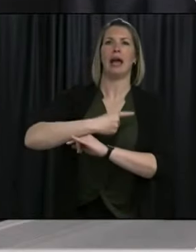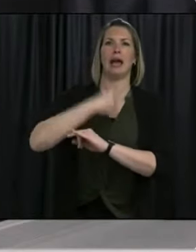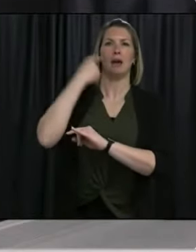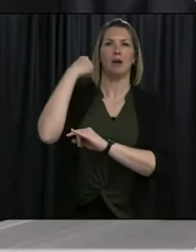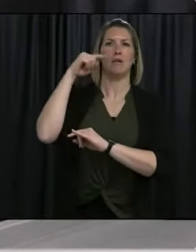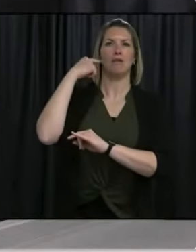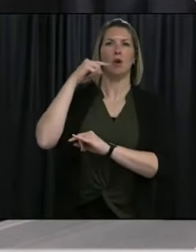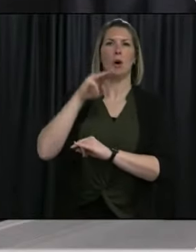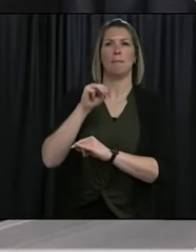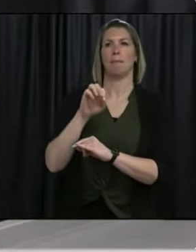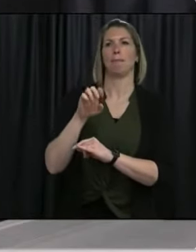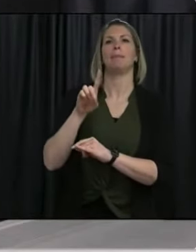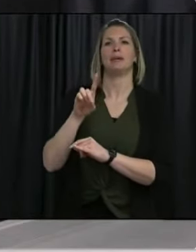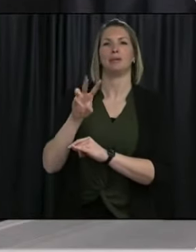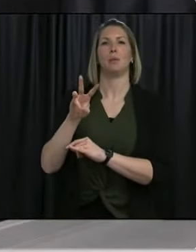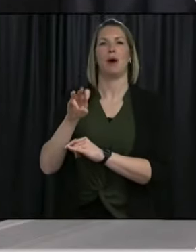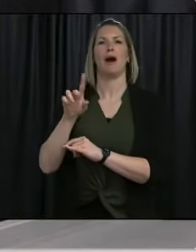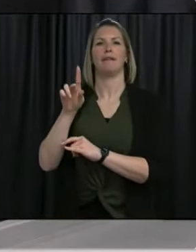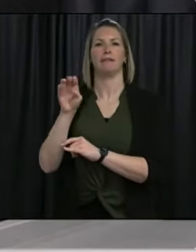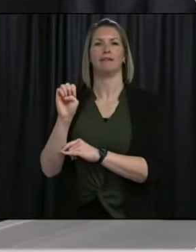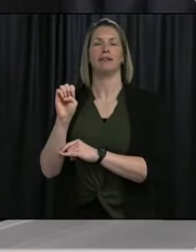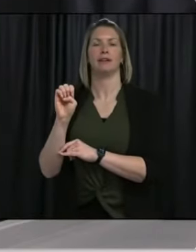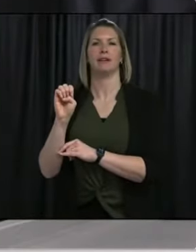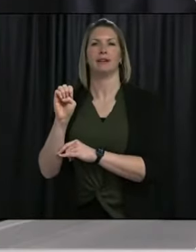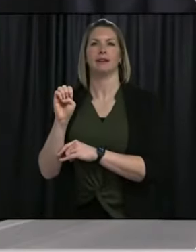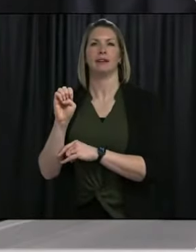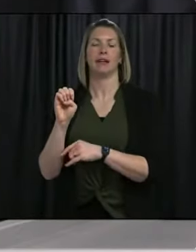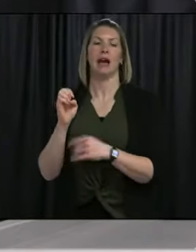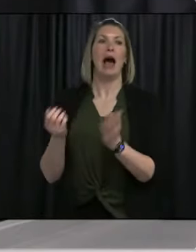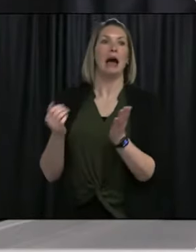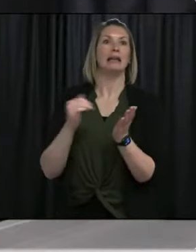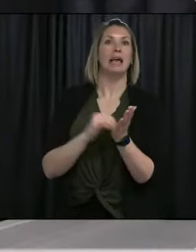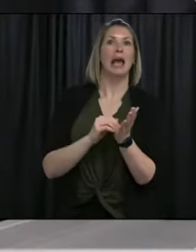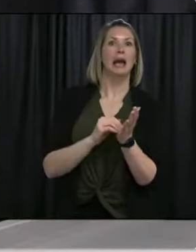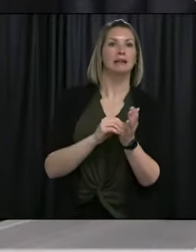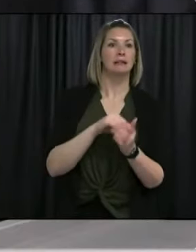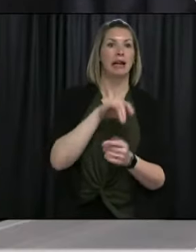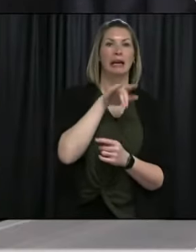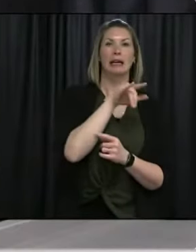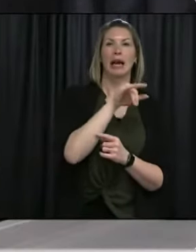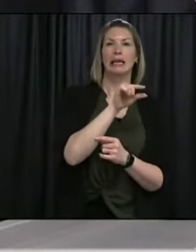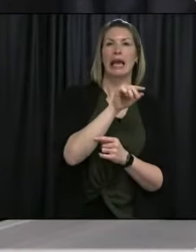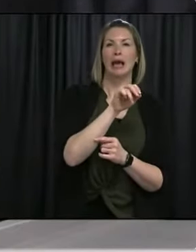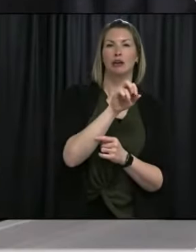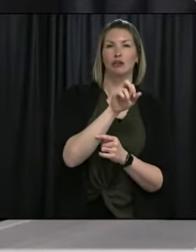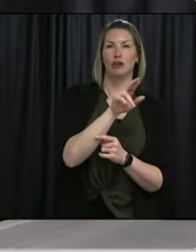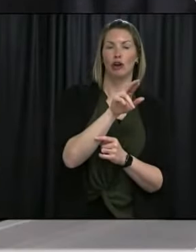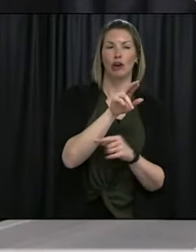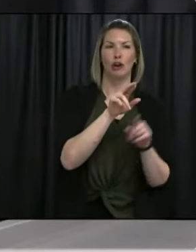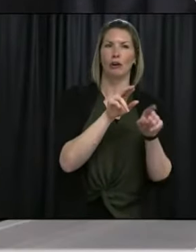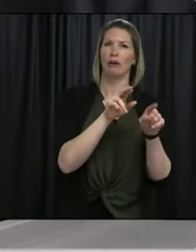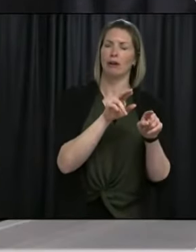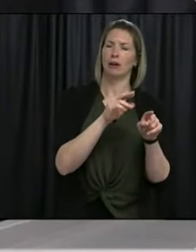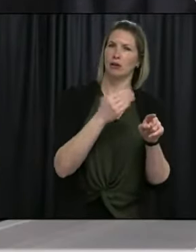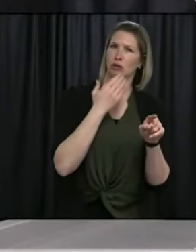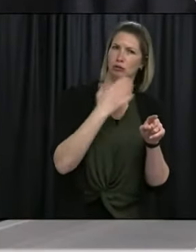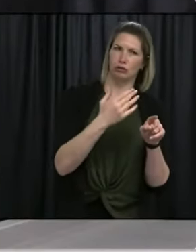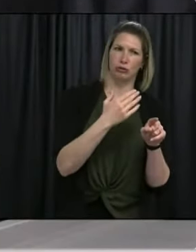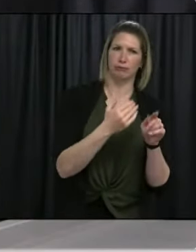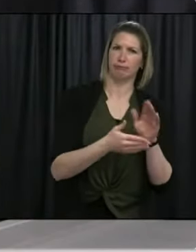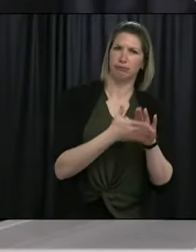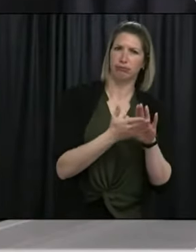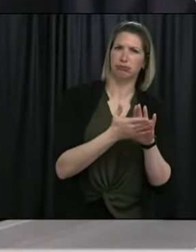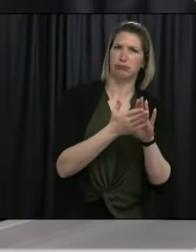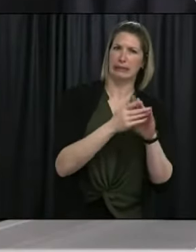the demonstration project in Gander with reproductive health, low-risk obstetrics